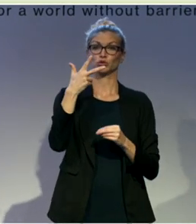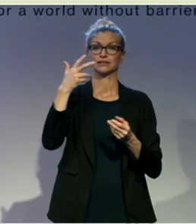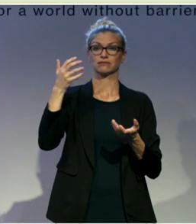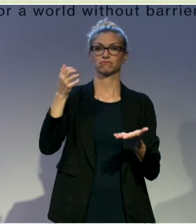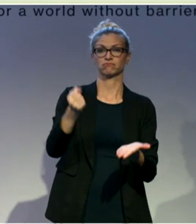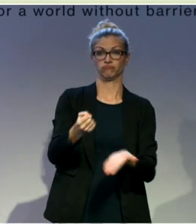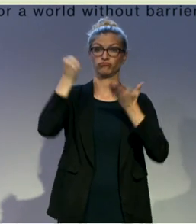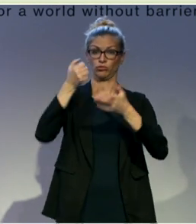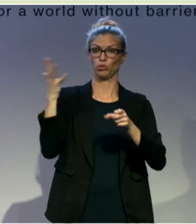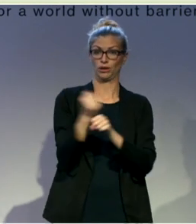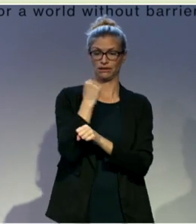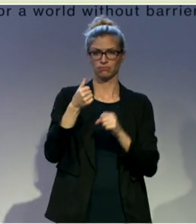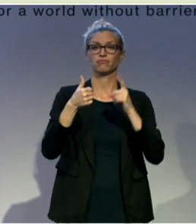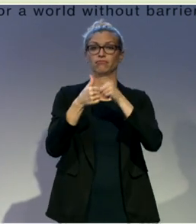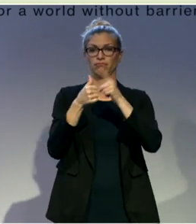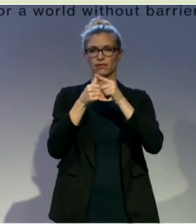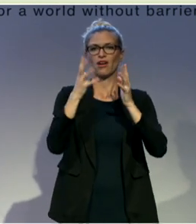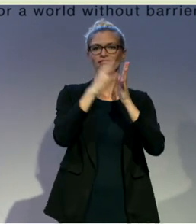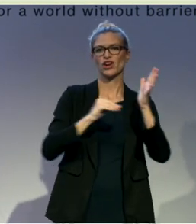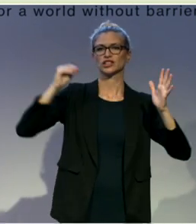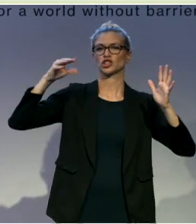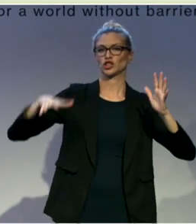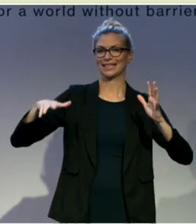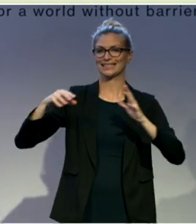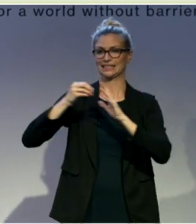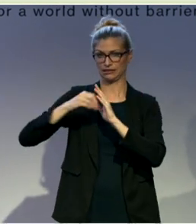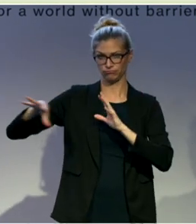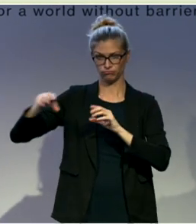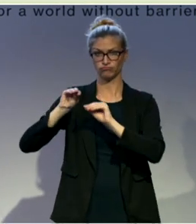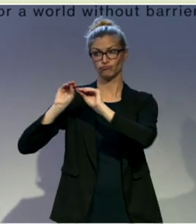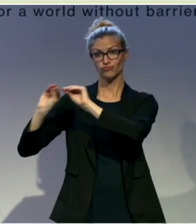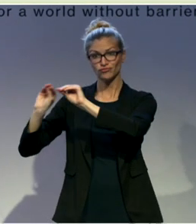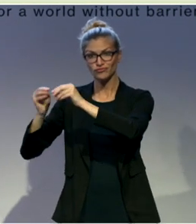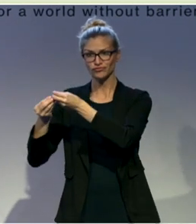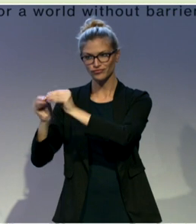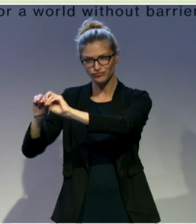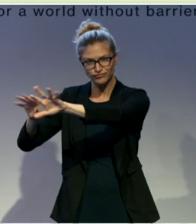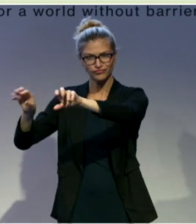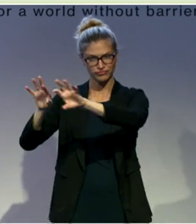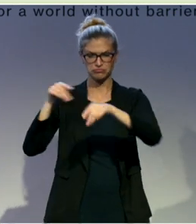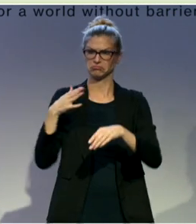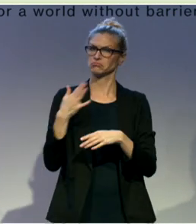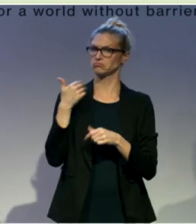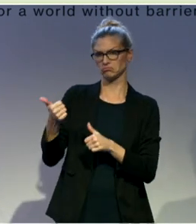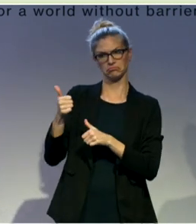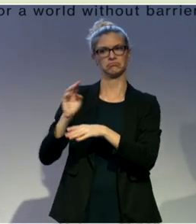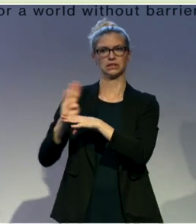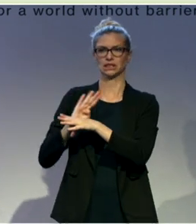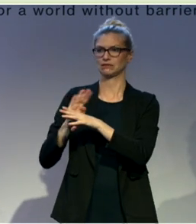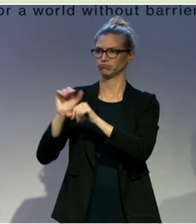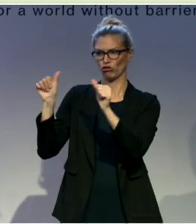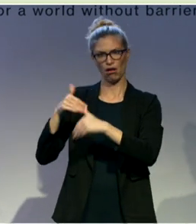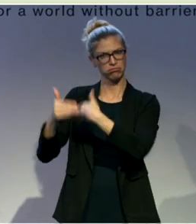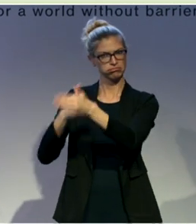they should speak sign language and they get a wallet business model, they are students, they get education and jobs,